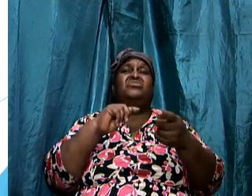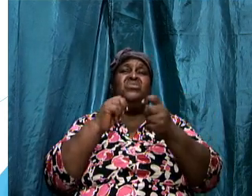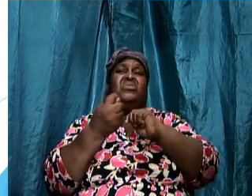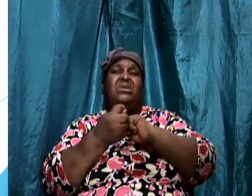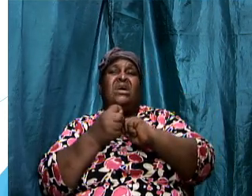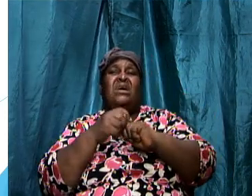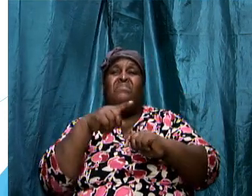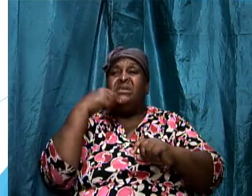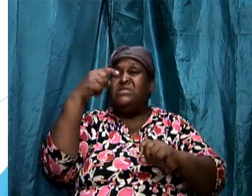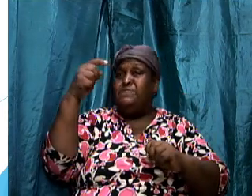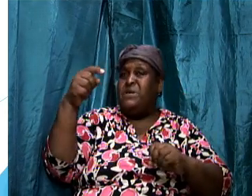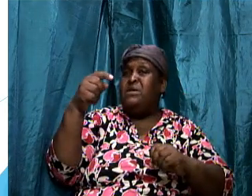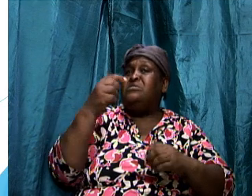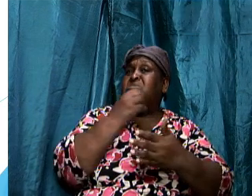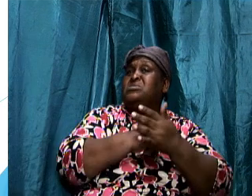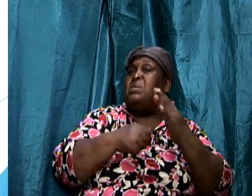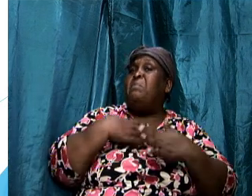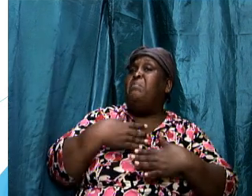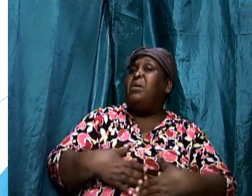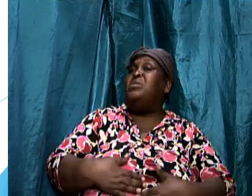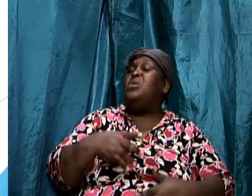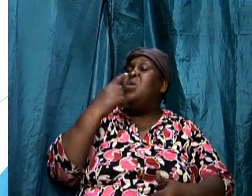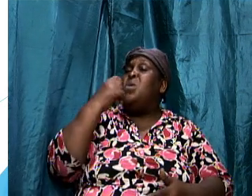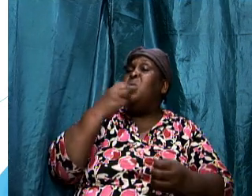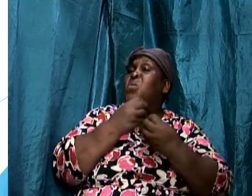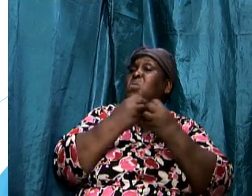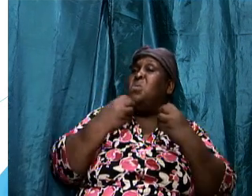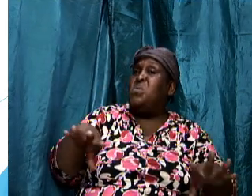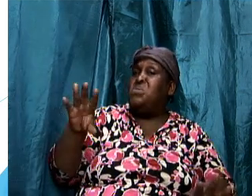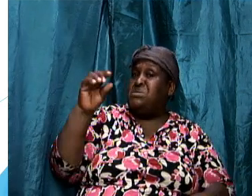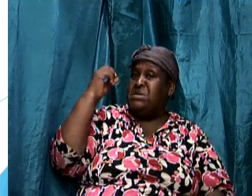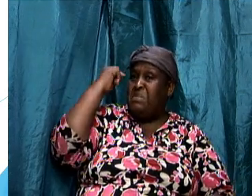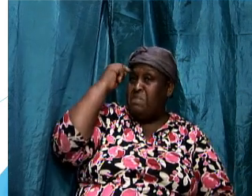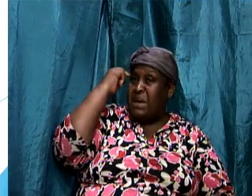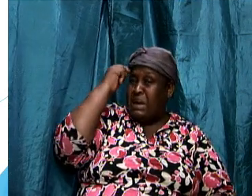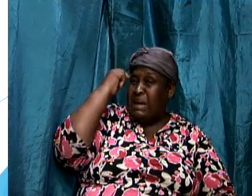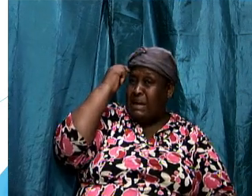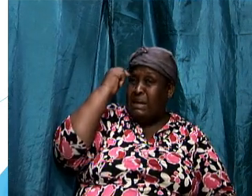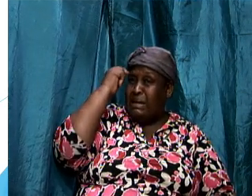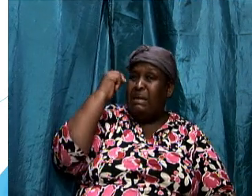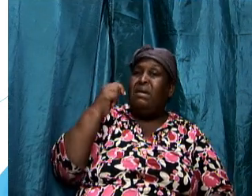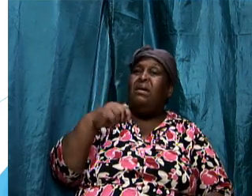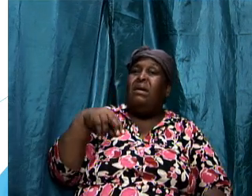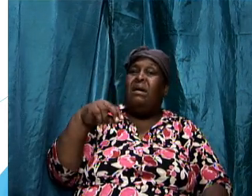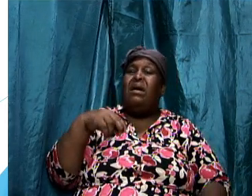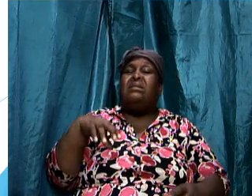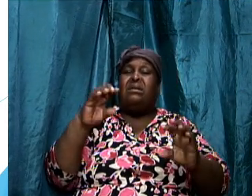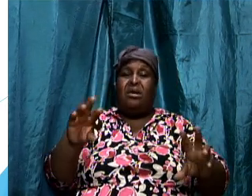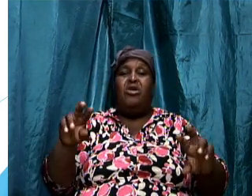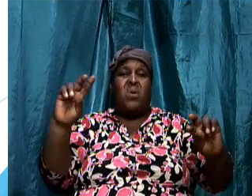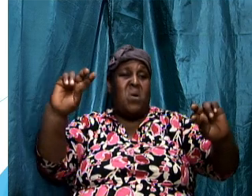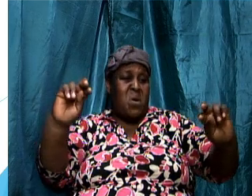to somebody who is losing their minds and is aggressive if they're not restrained and so it is an aggressive person against